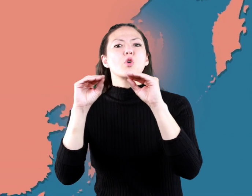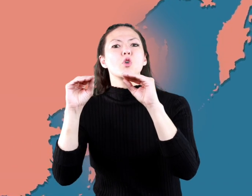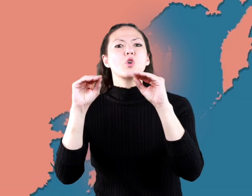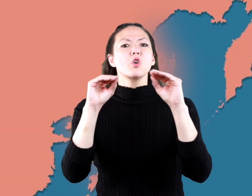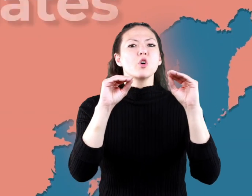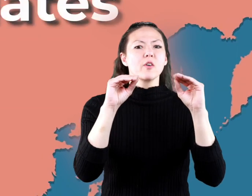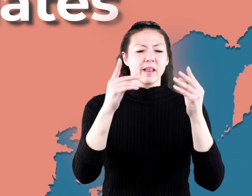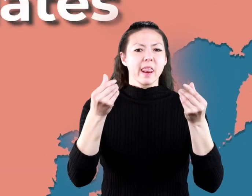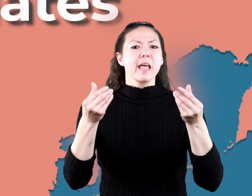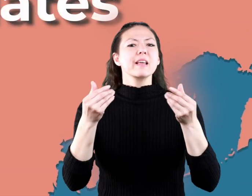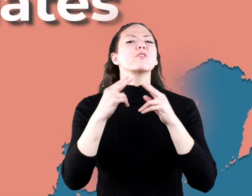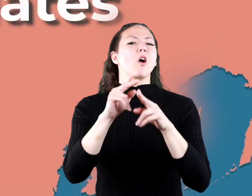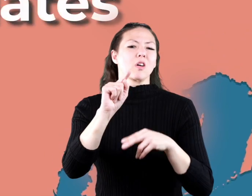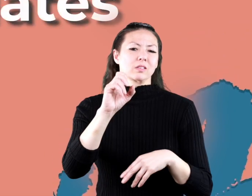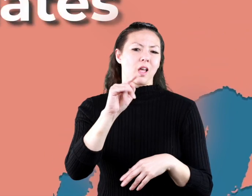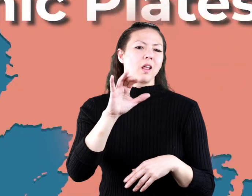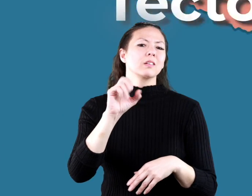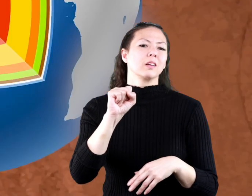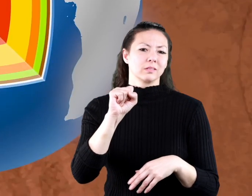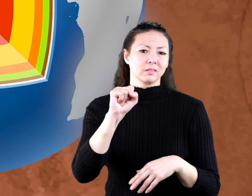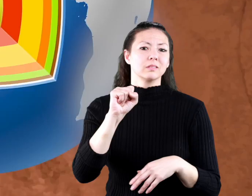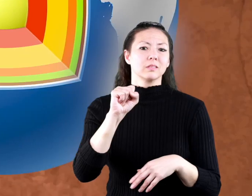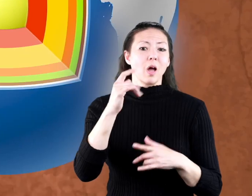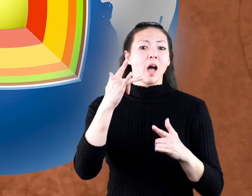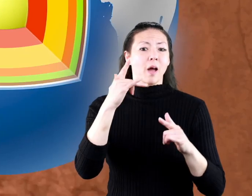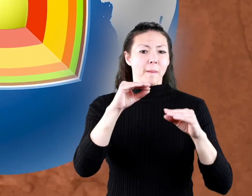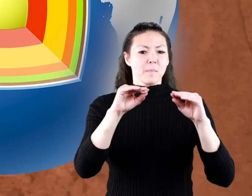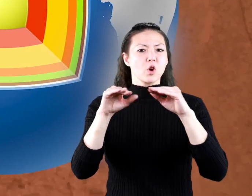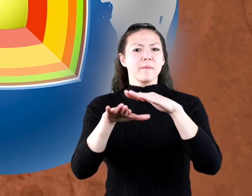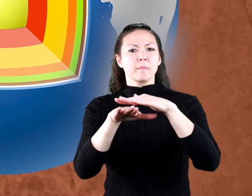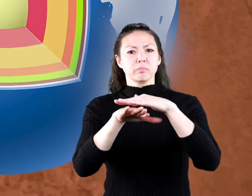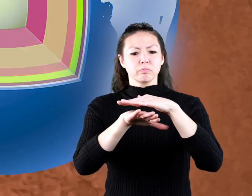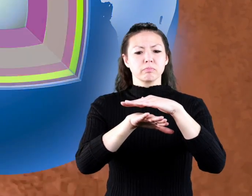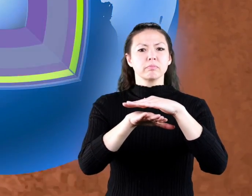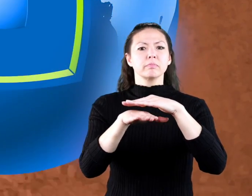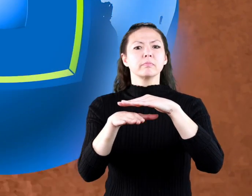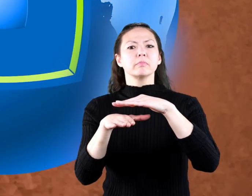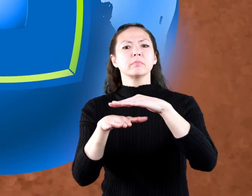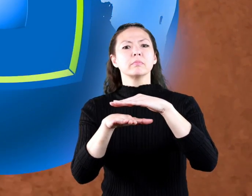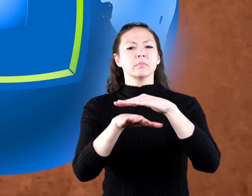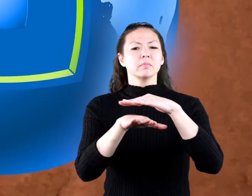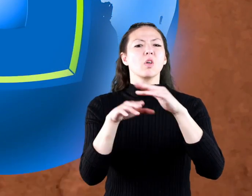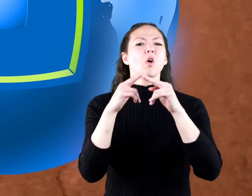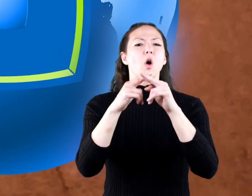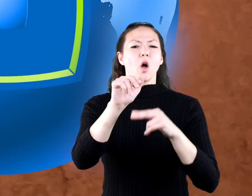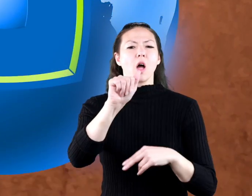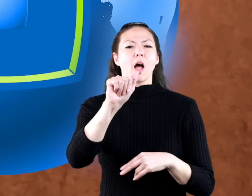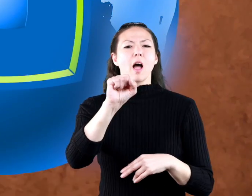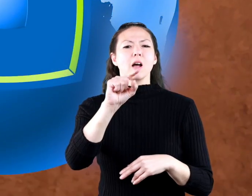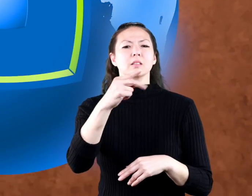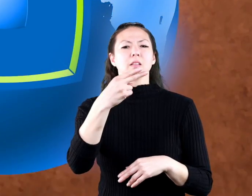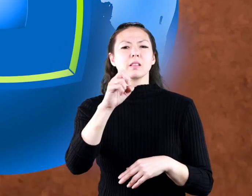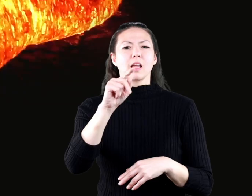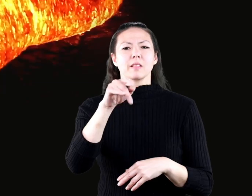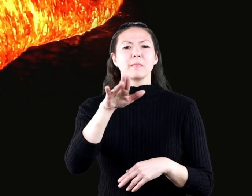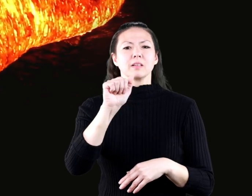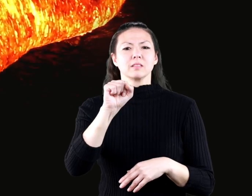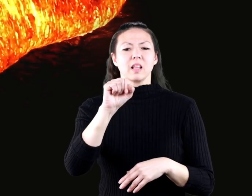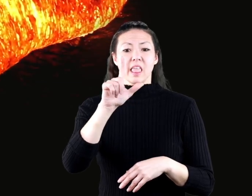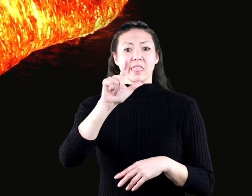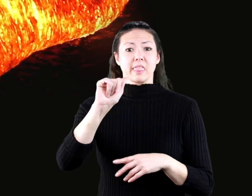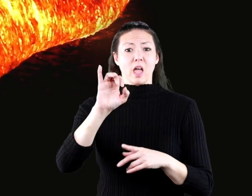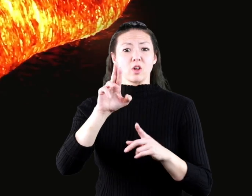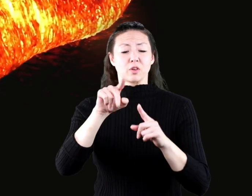pieces of land called tectonic plates they move because below them is a layer called the asthenosphere the